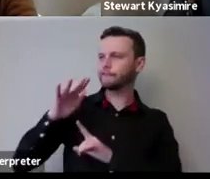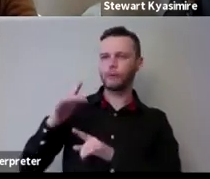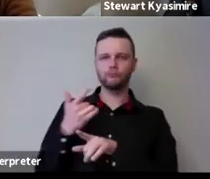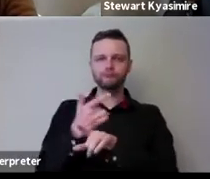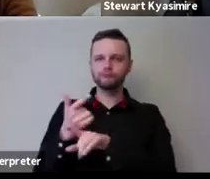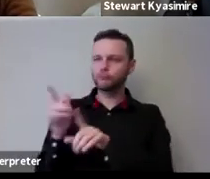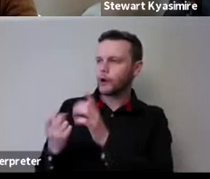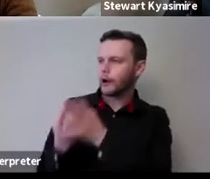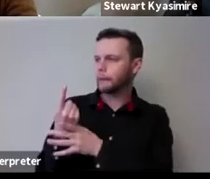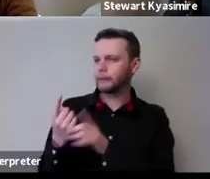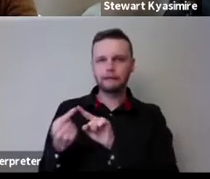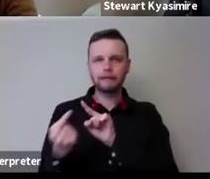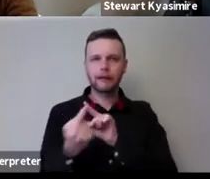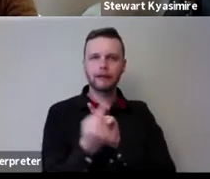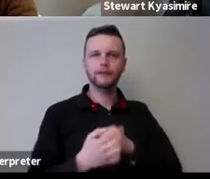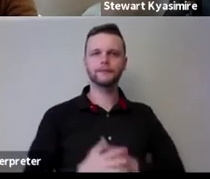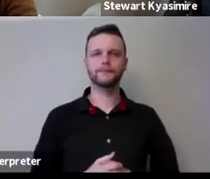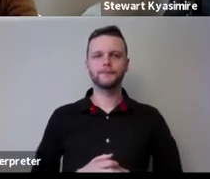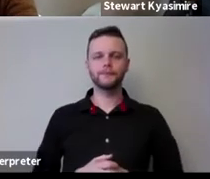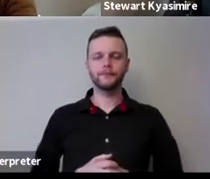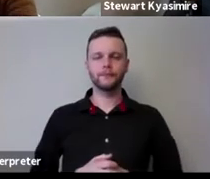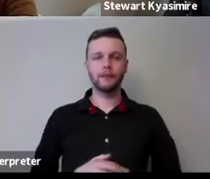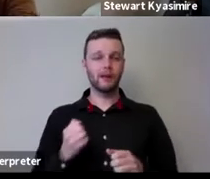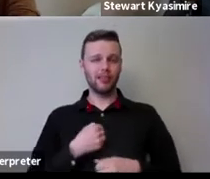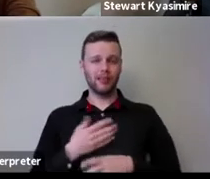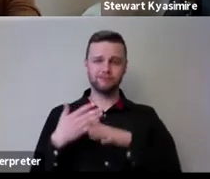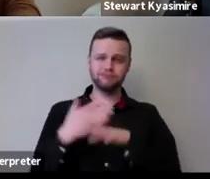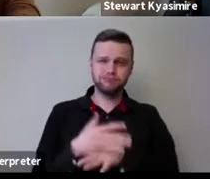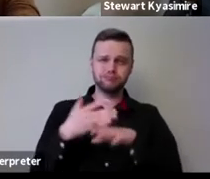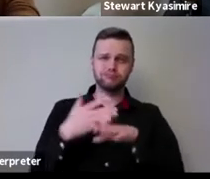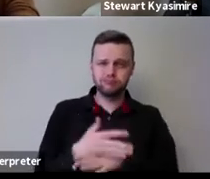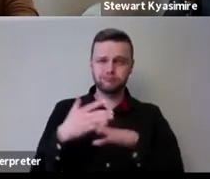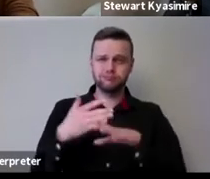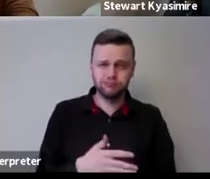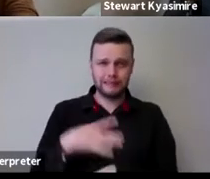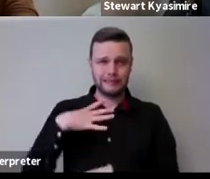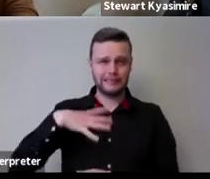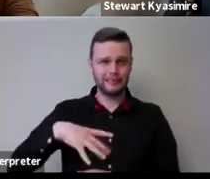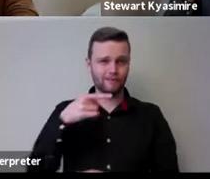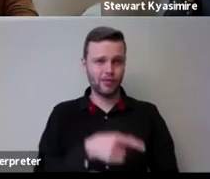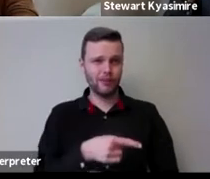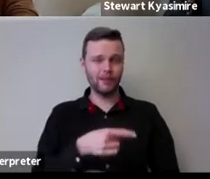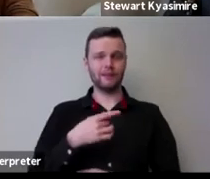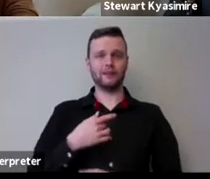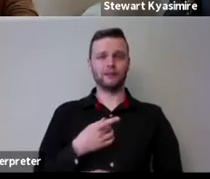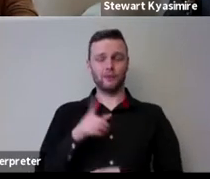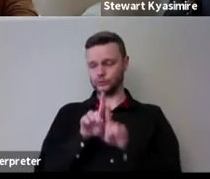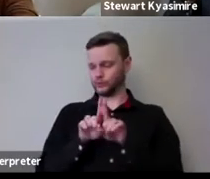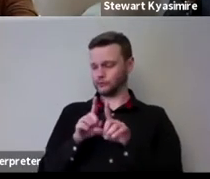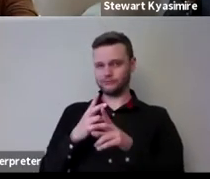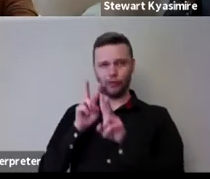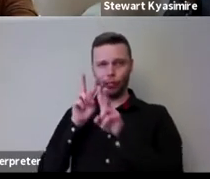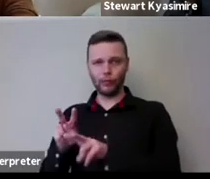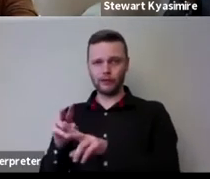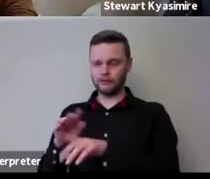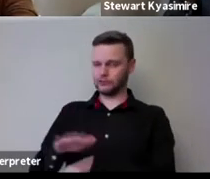and but I began to realize that actually the amount of effort that that required um whilst looking half time after children on my own